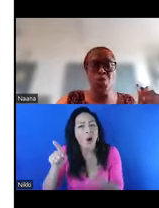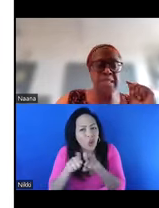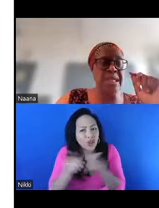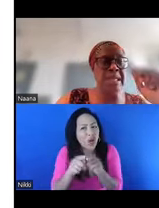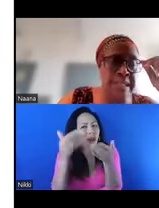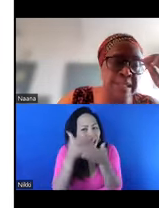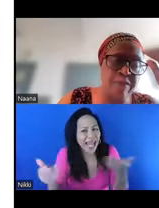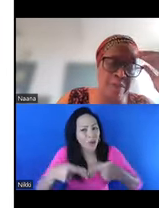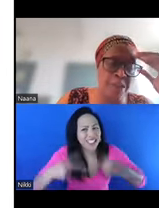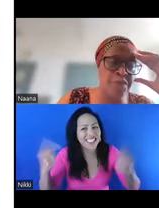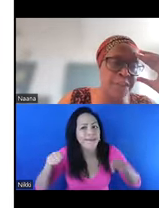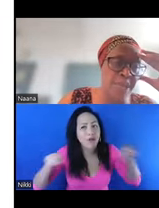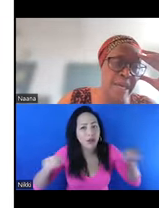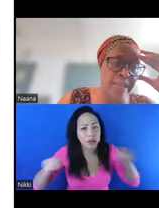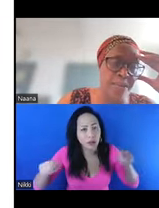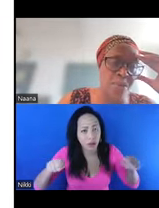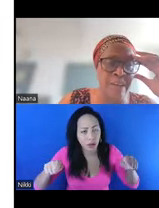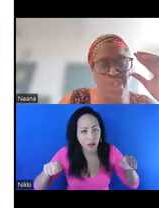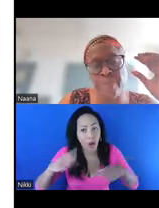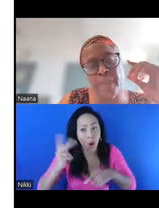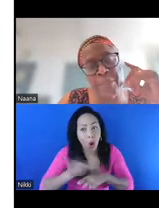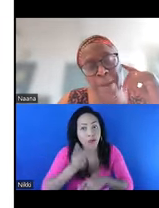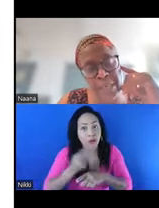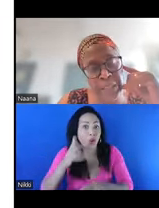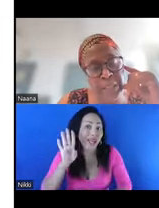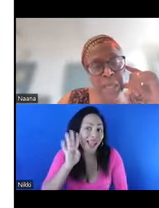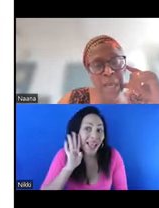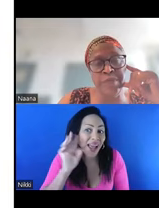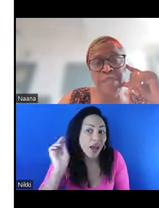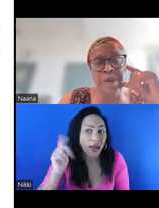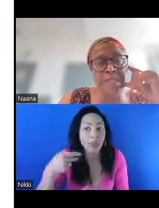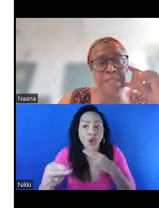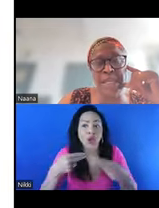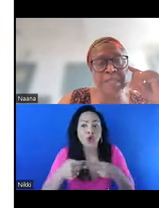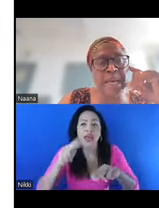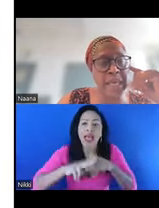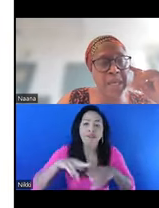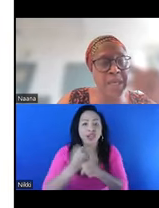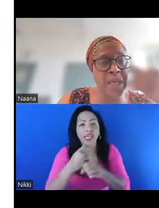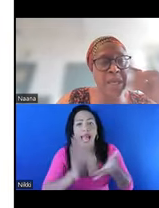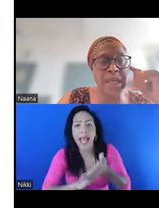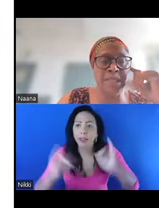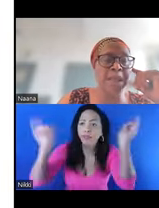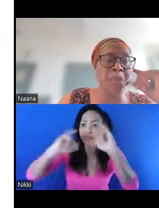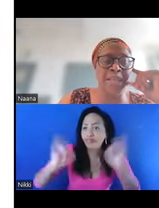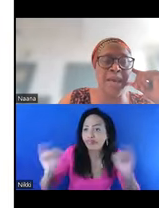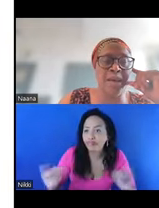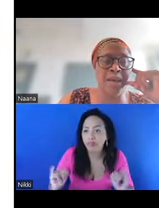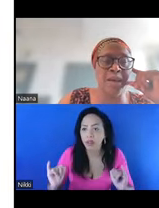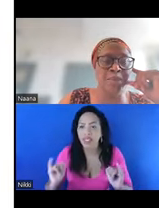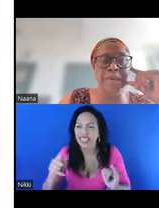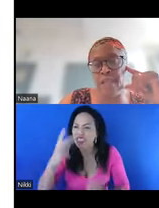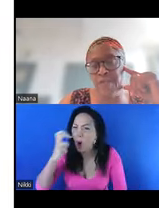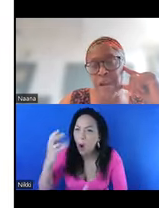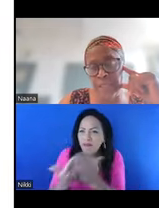So you see that very often you hear in the news, FGM is barbaric. FGM is seen as archaic. Now tell me whether